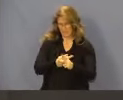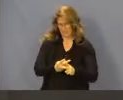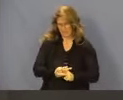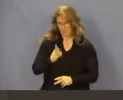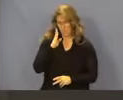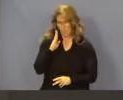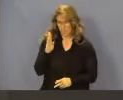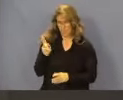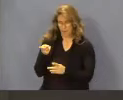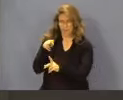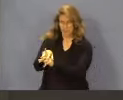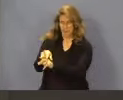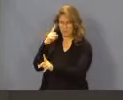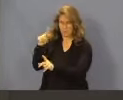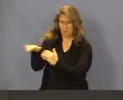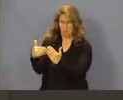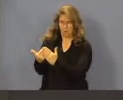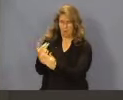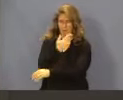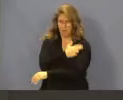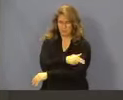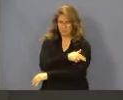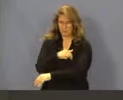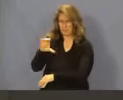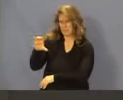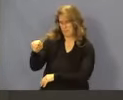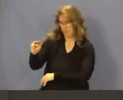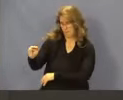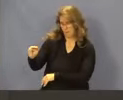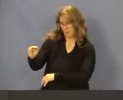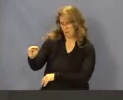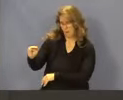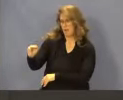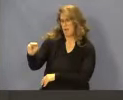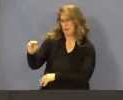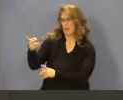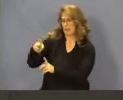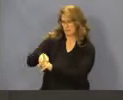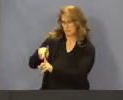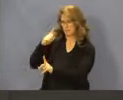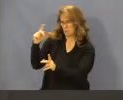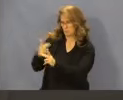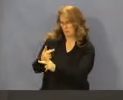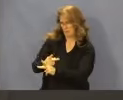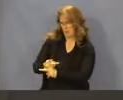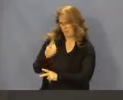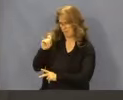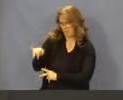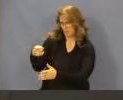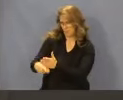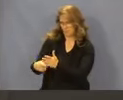all eligible participating hospitals CMO claims to calculate the value-based direct payment amount.